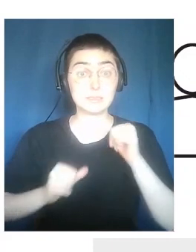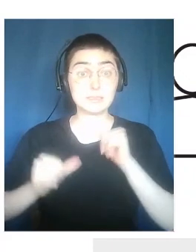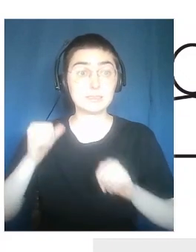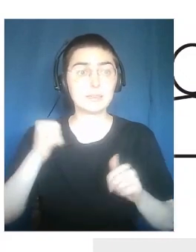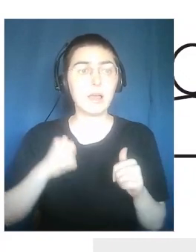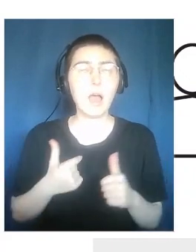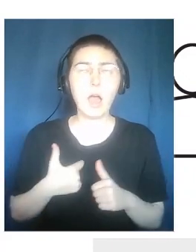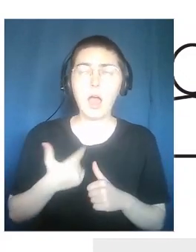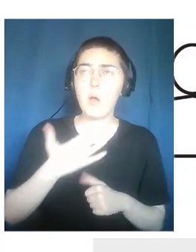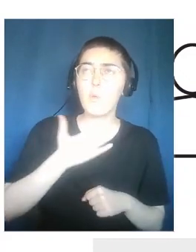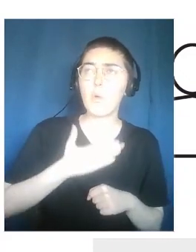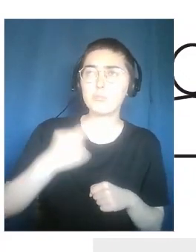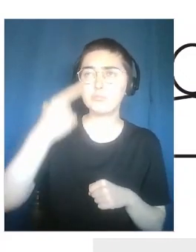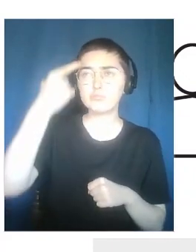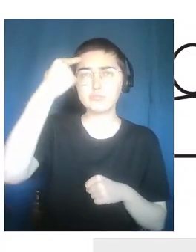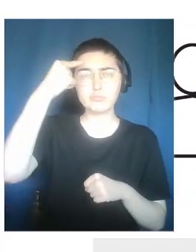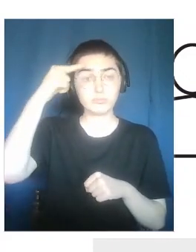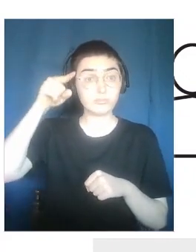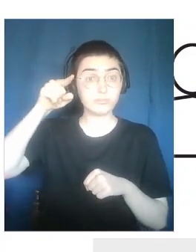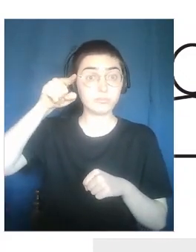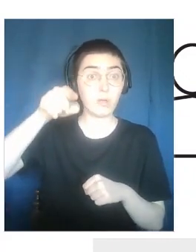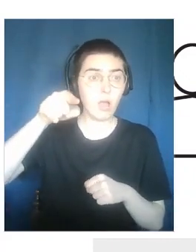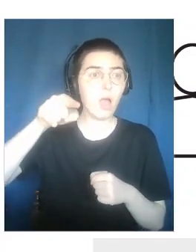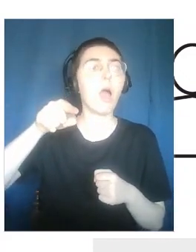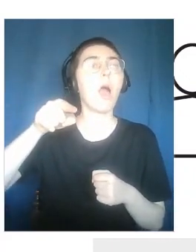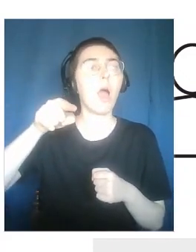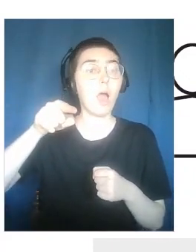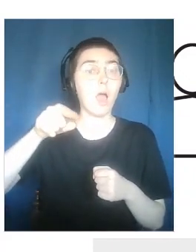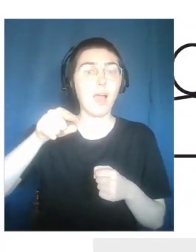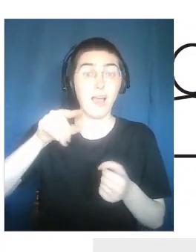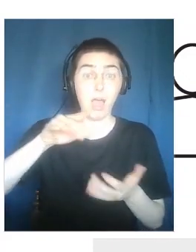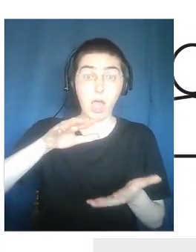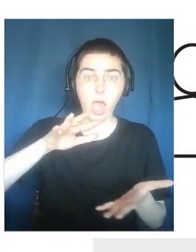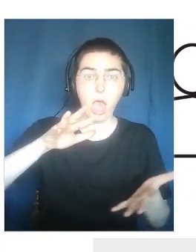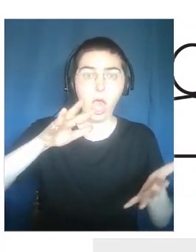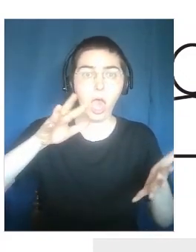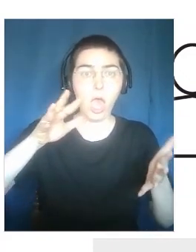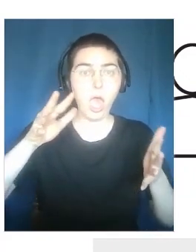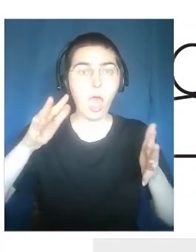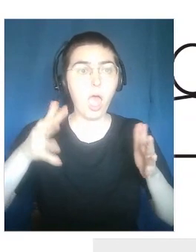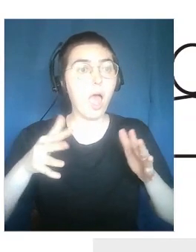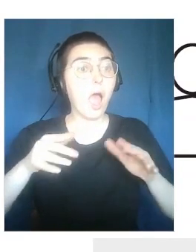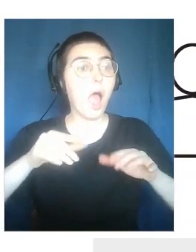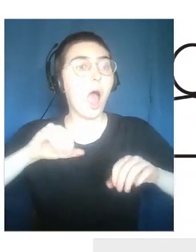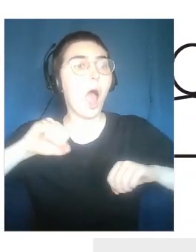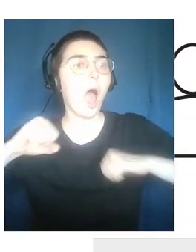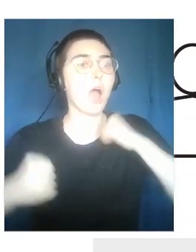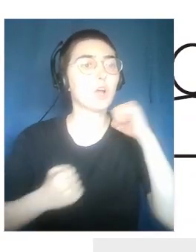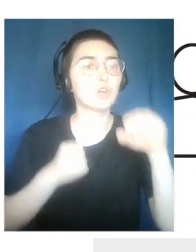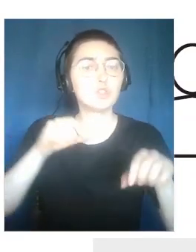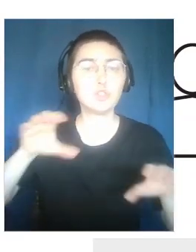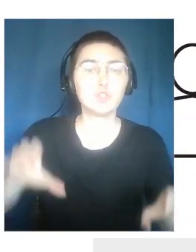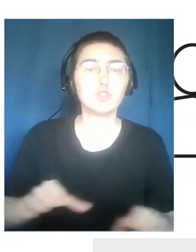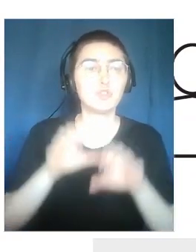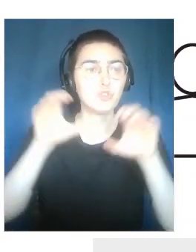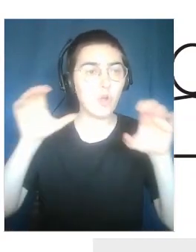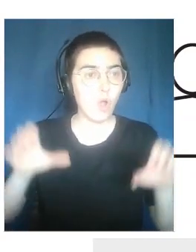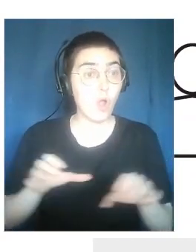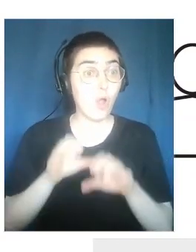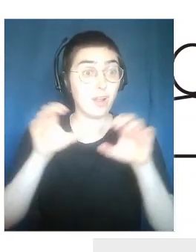I've stolen this quote. When my action can